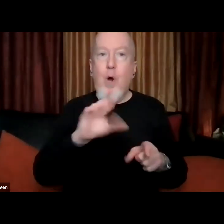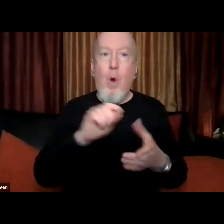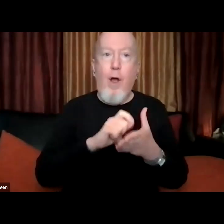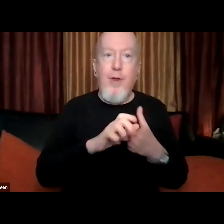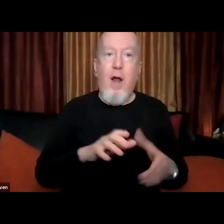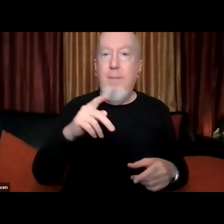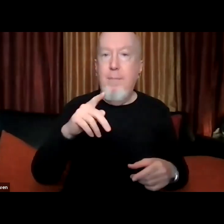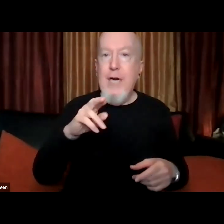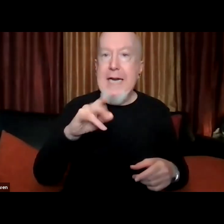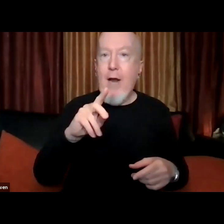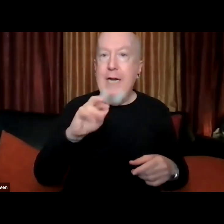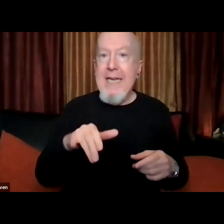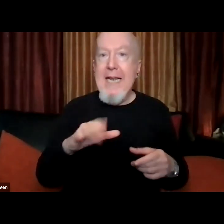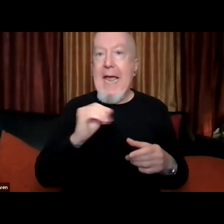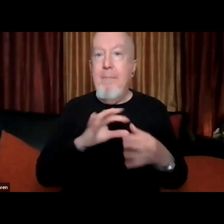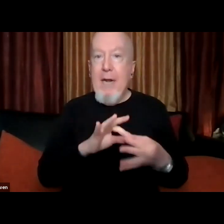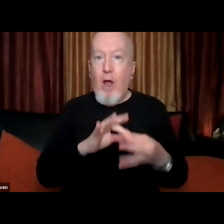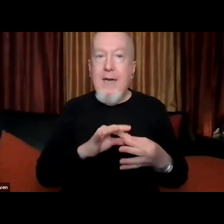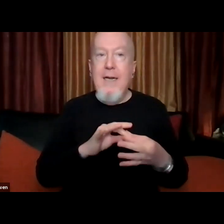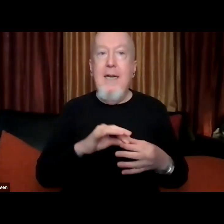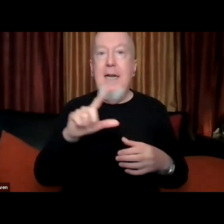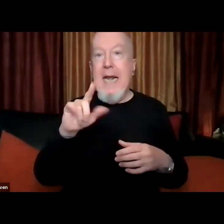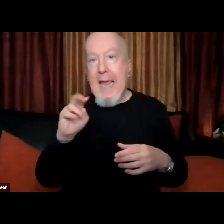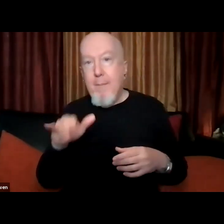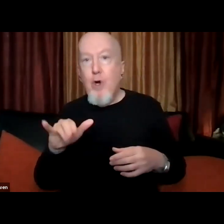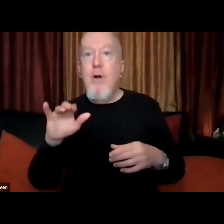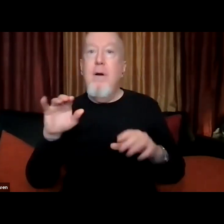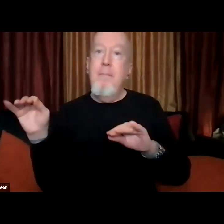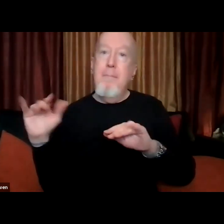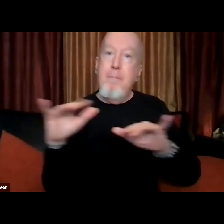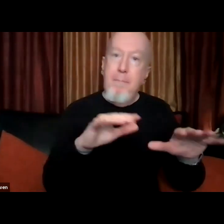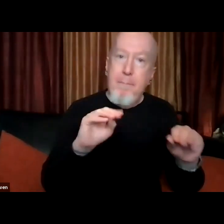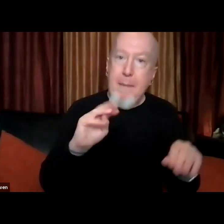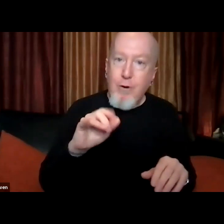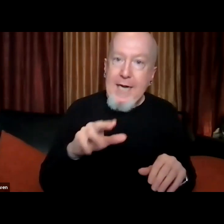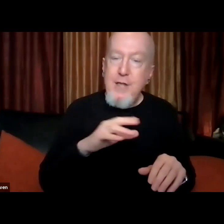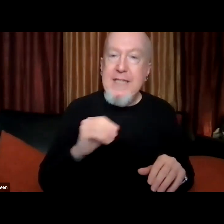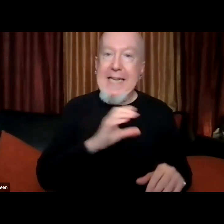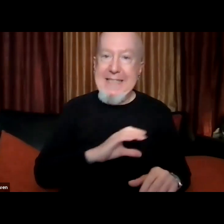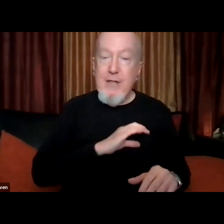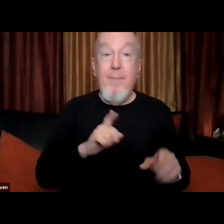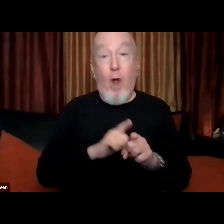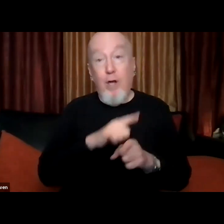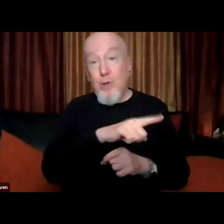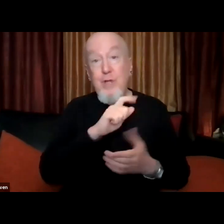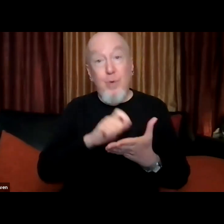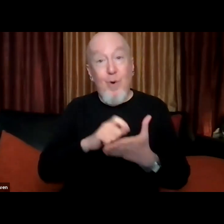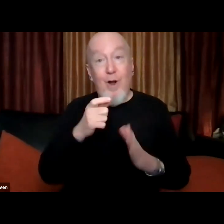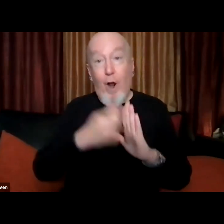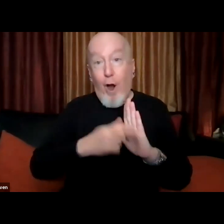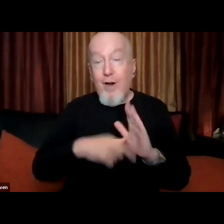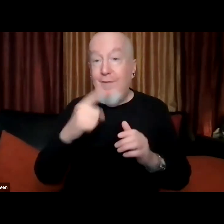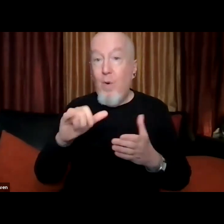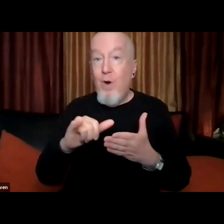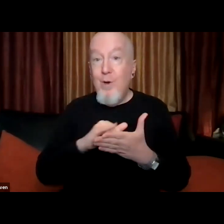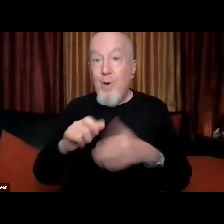labor migration and non-citizenship she has also written for the new york times the